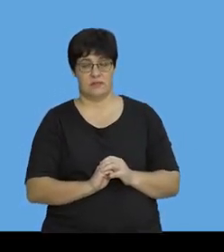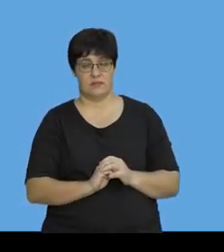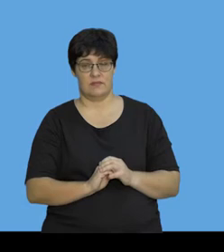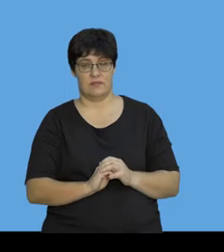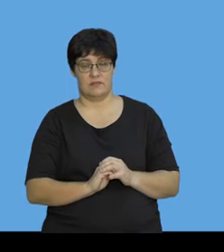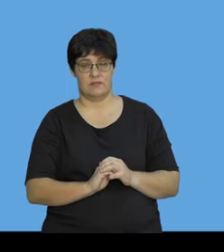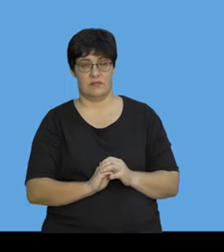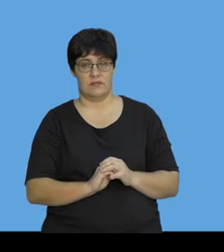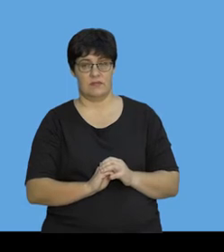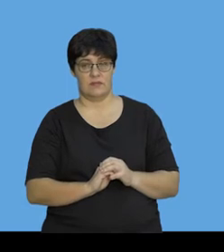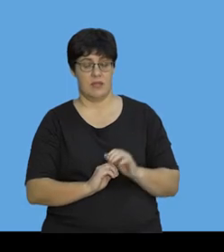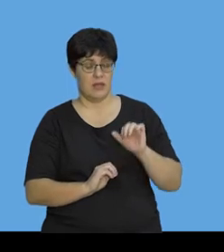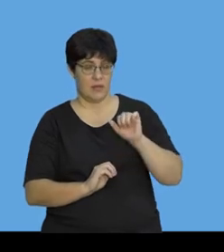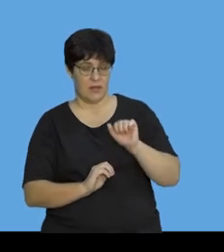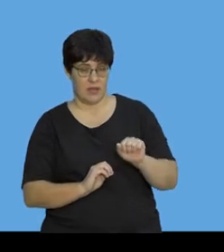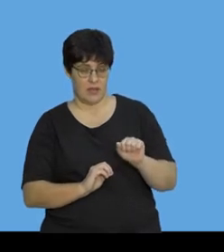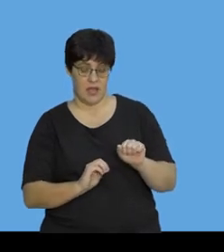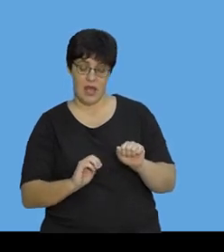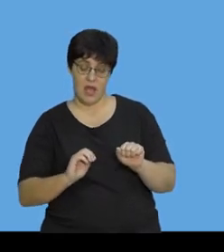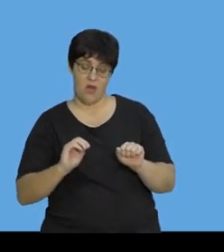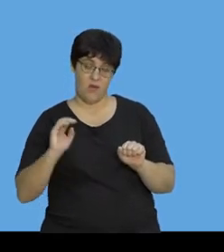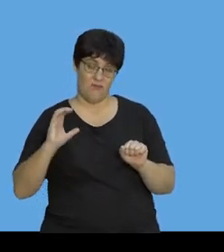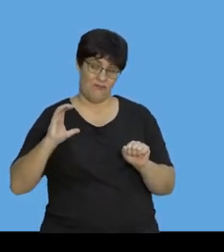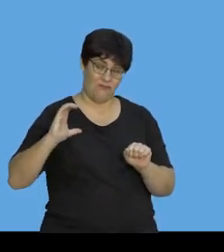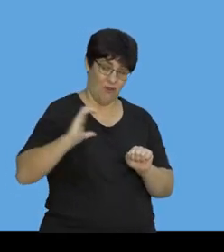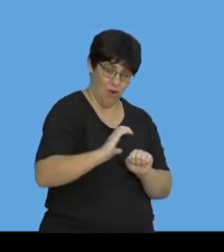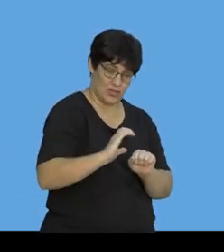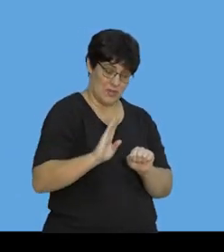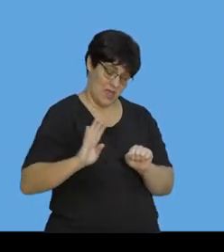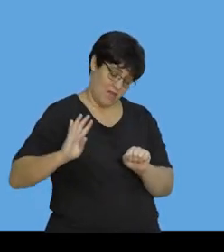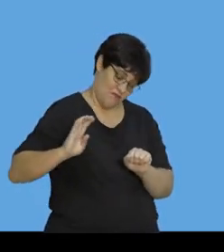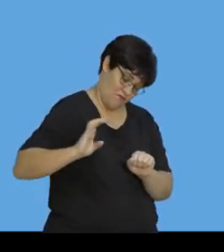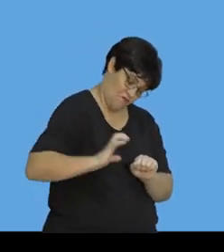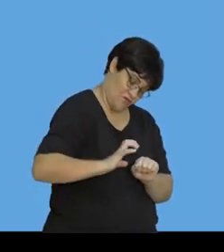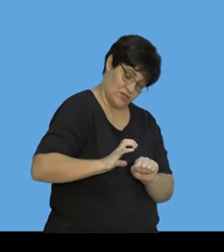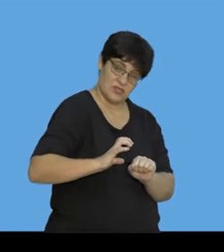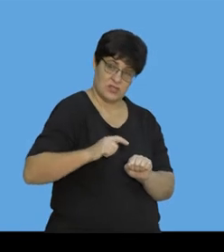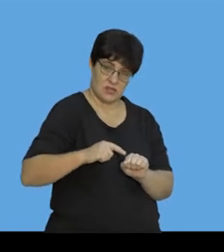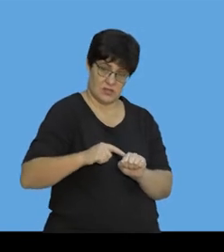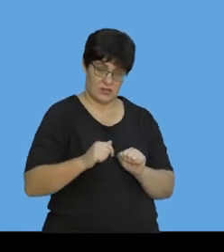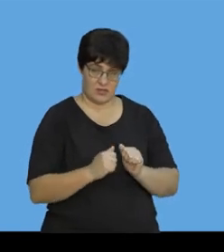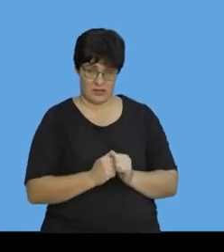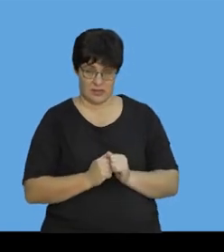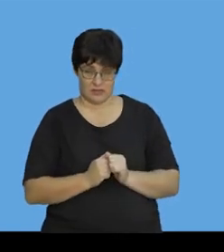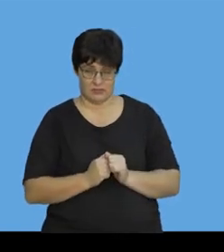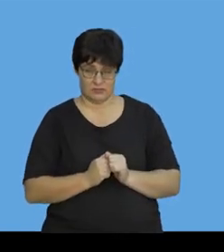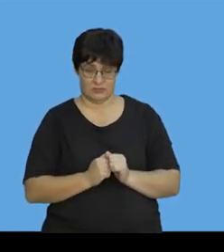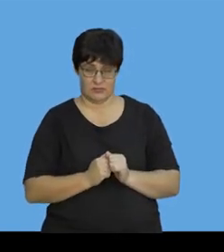on B. B experiences a force on A.